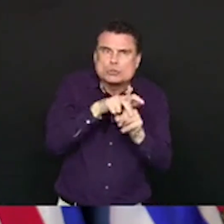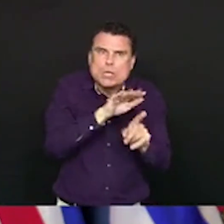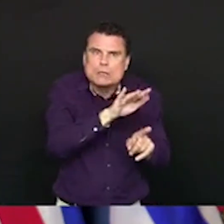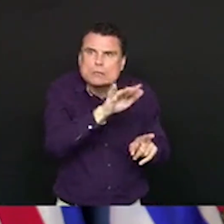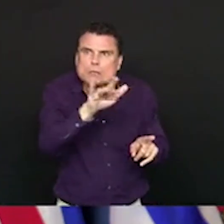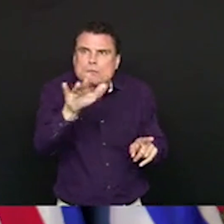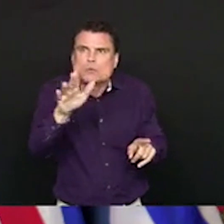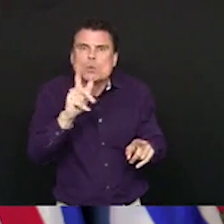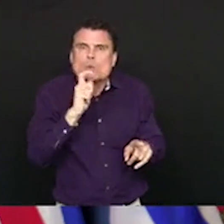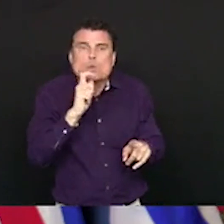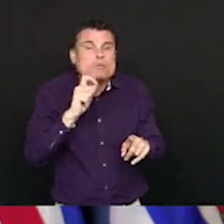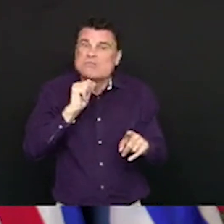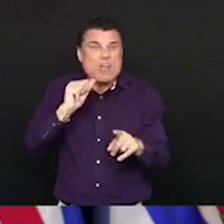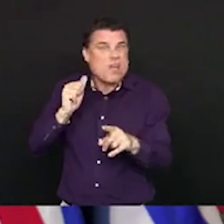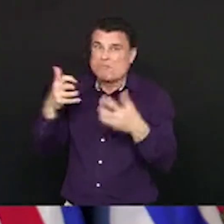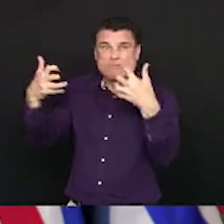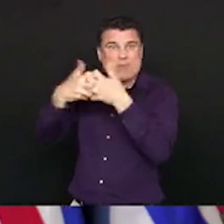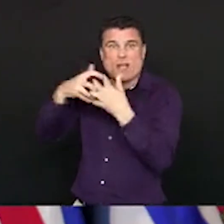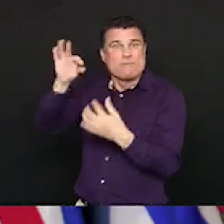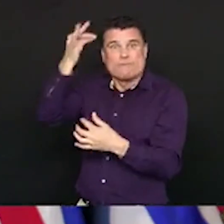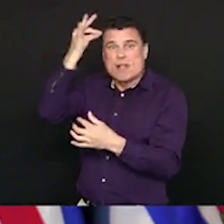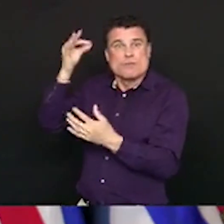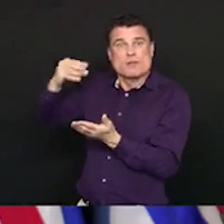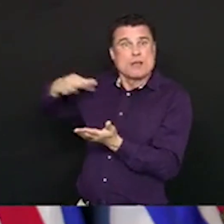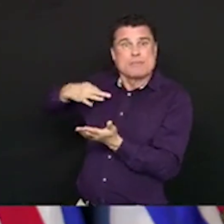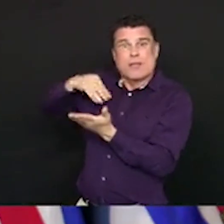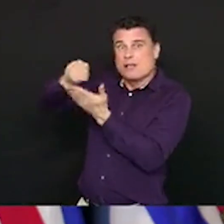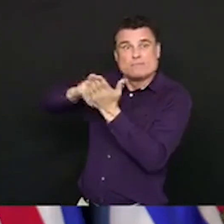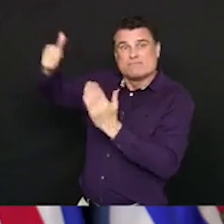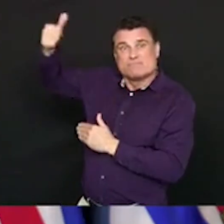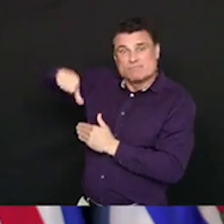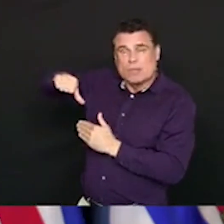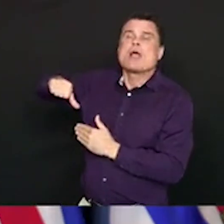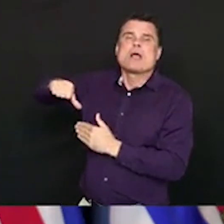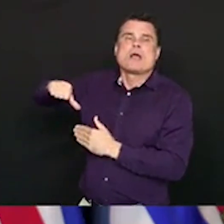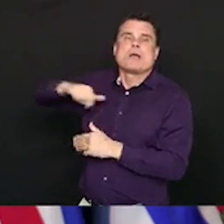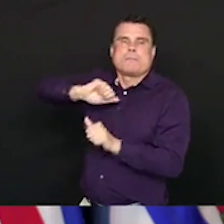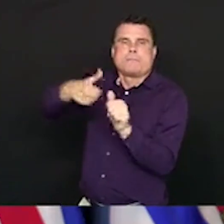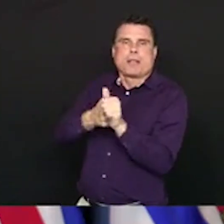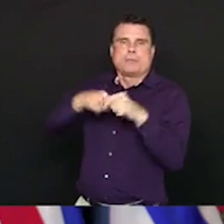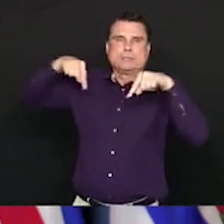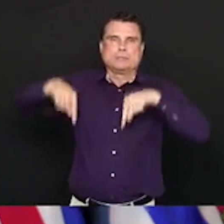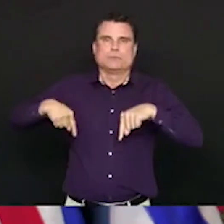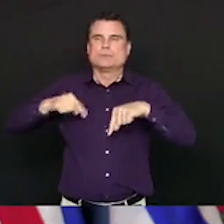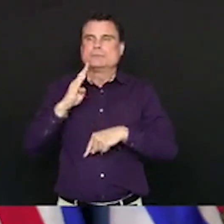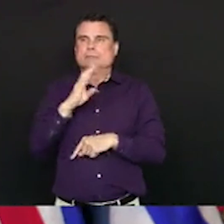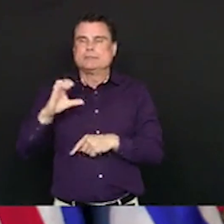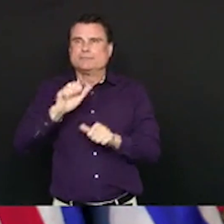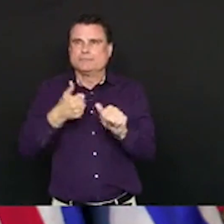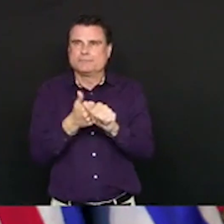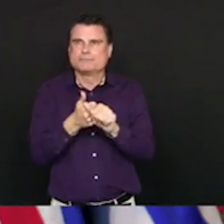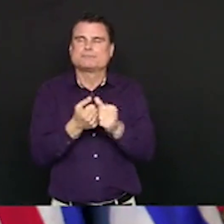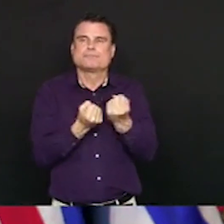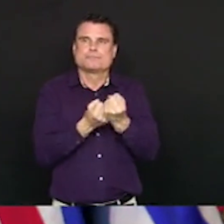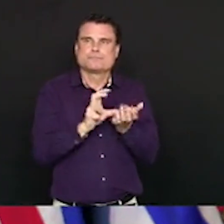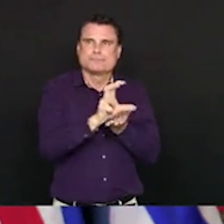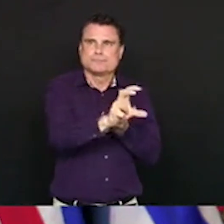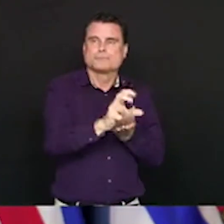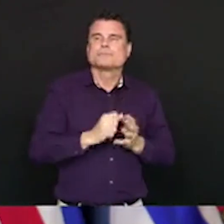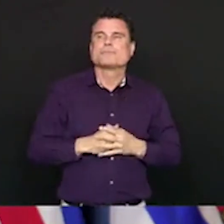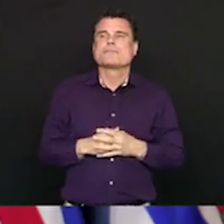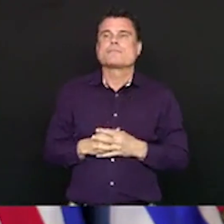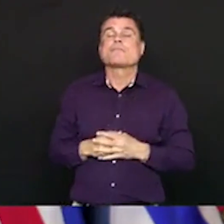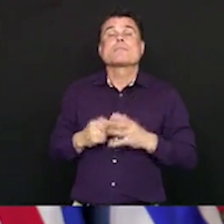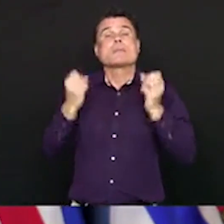looking this spring at a new adventure, a new challenge in their lives, their professional lives, starting a business is always exciting